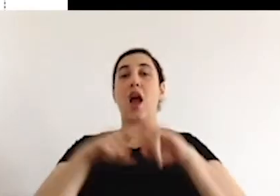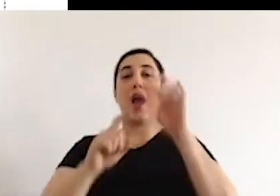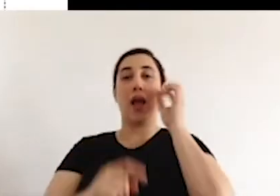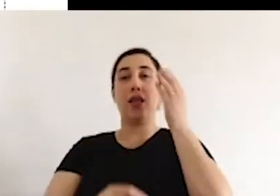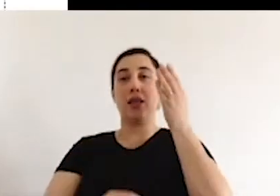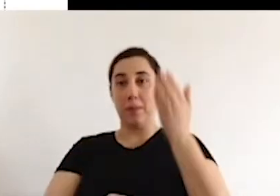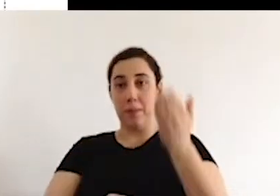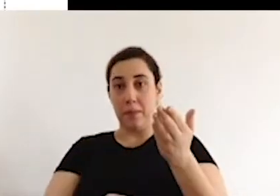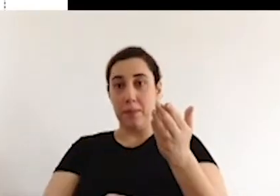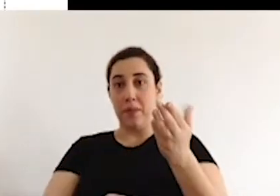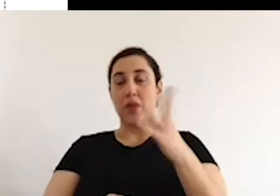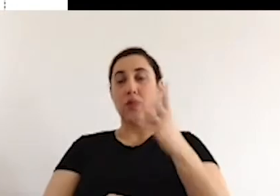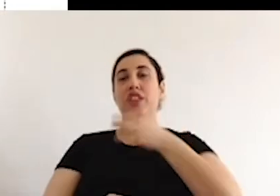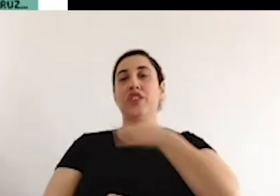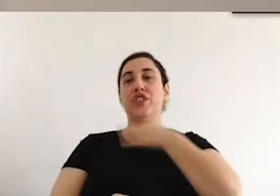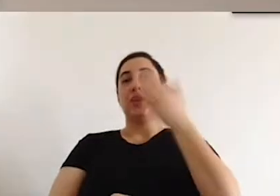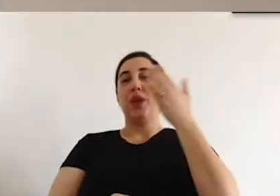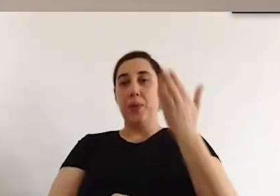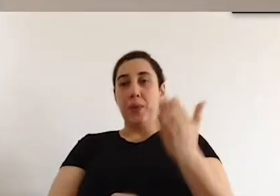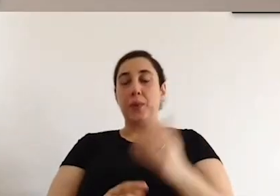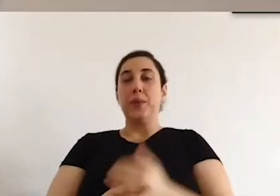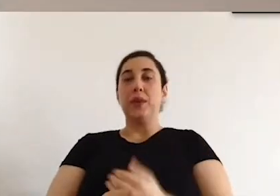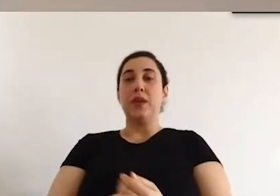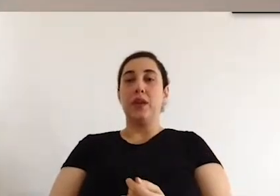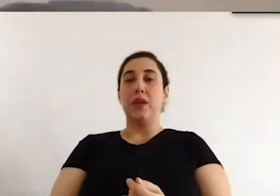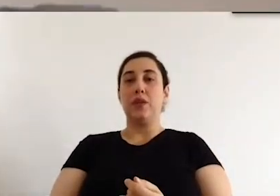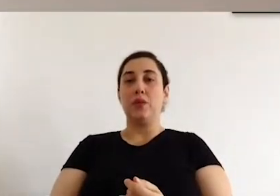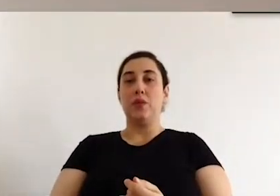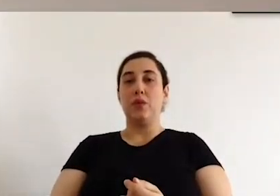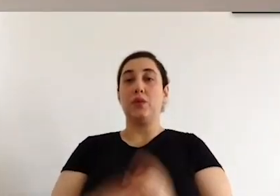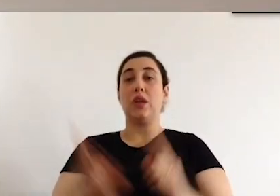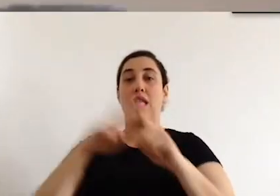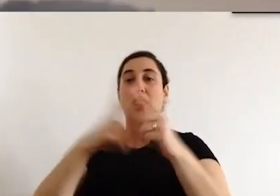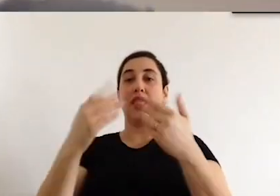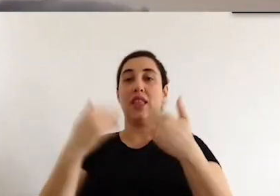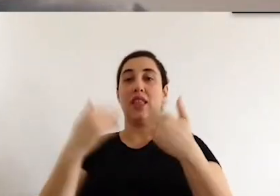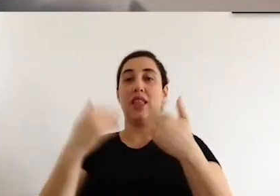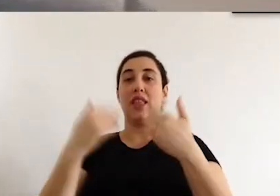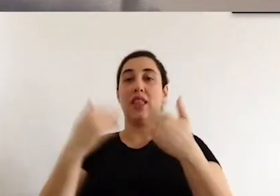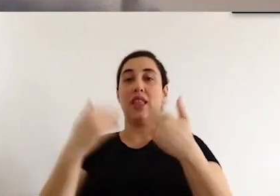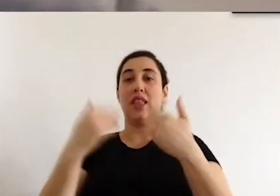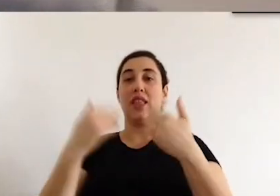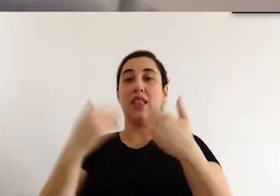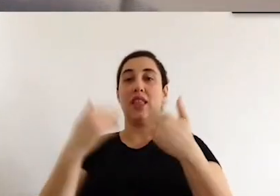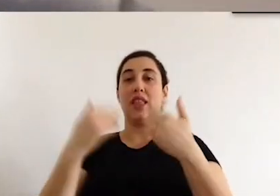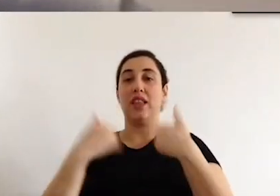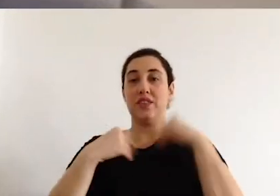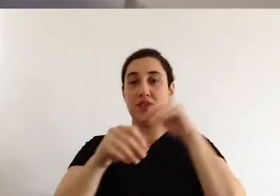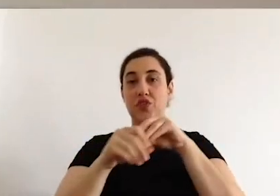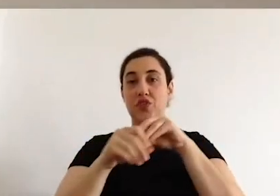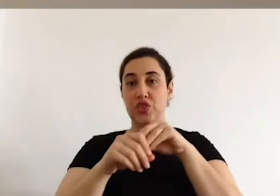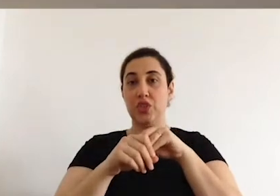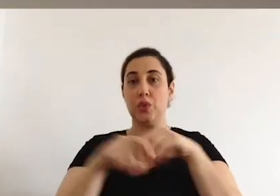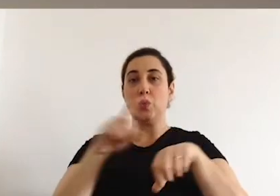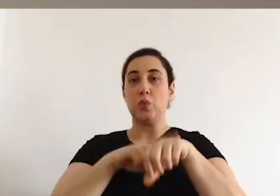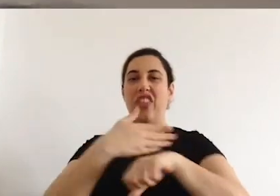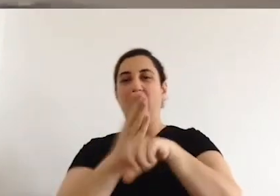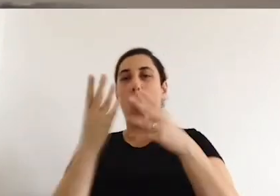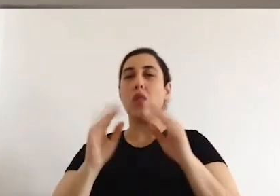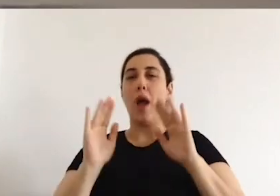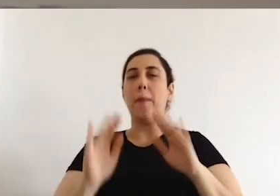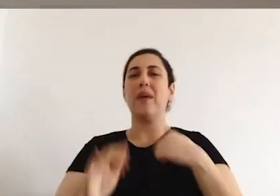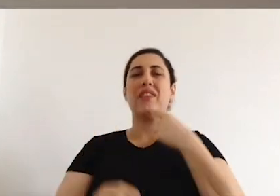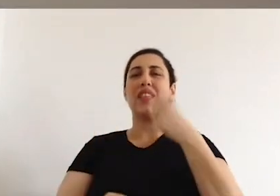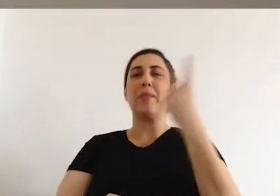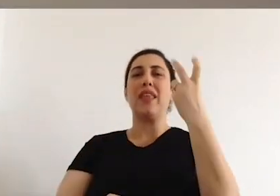Thank you very much. Thank you very much, Hakan Ataman. We are running out of time, but I think we will make up